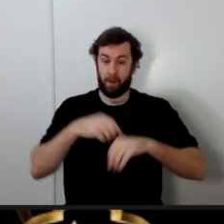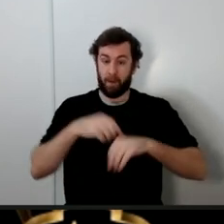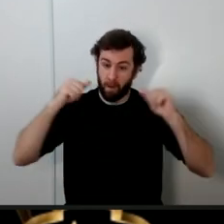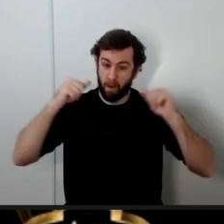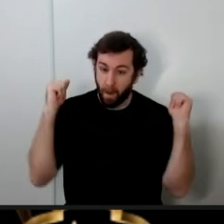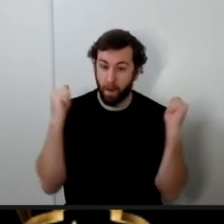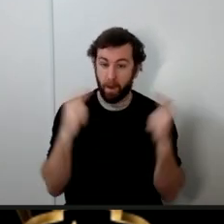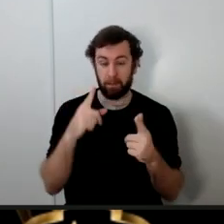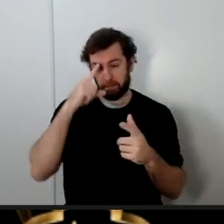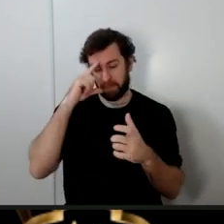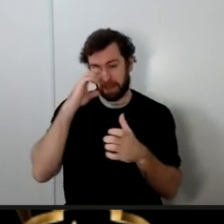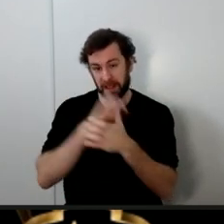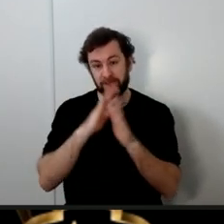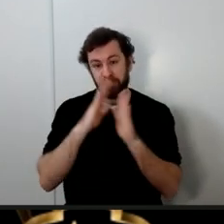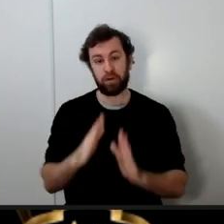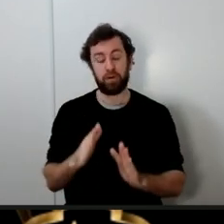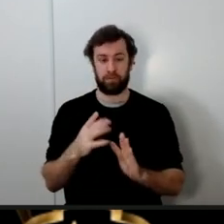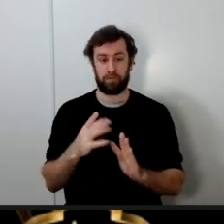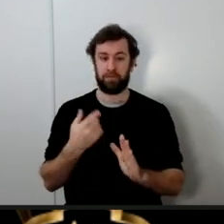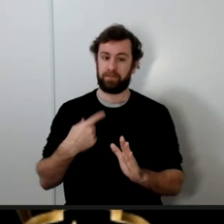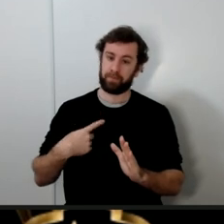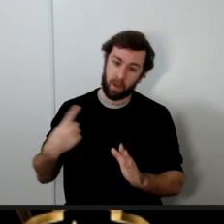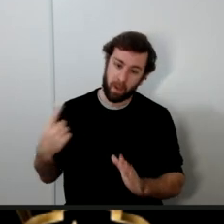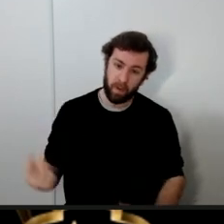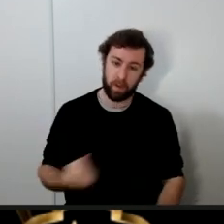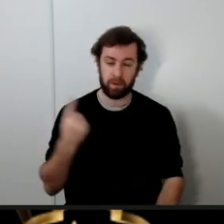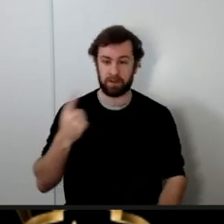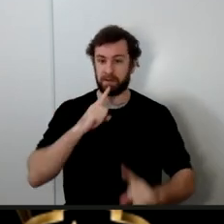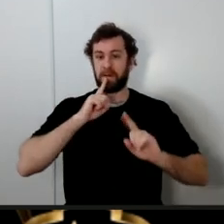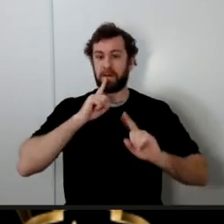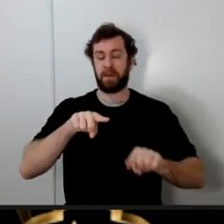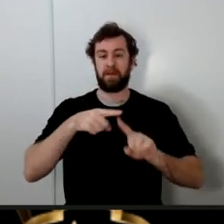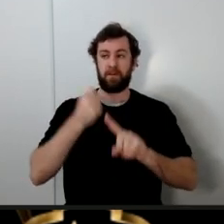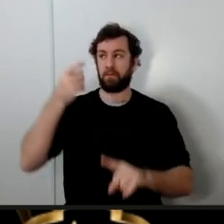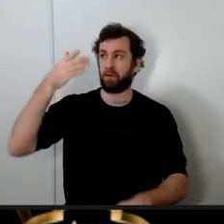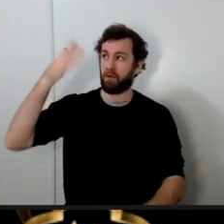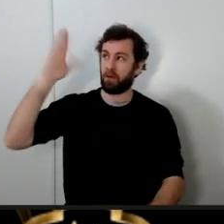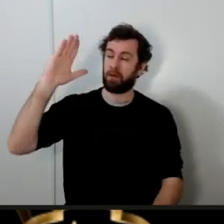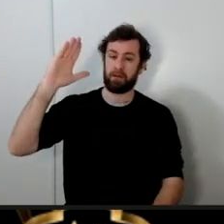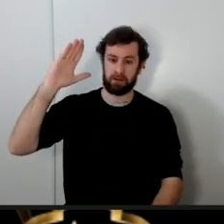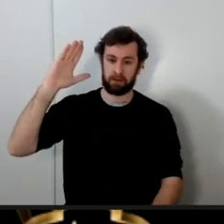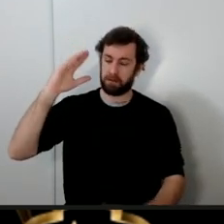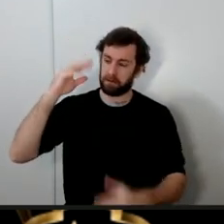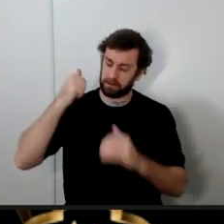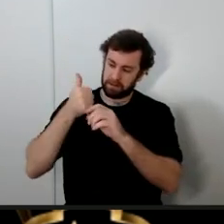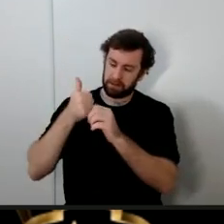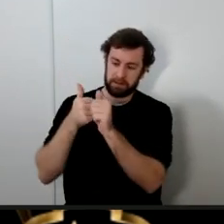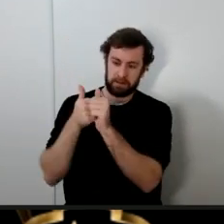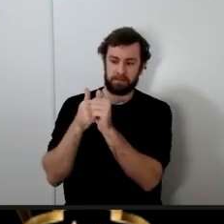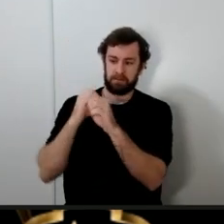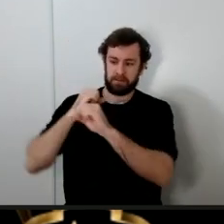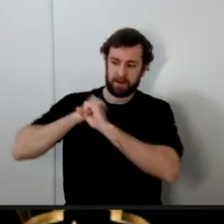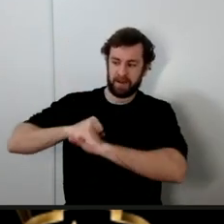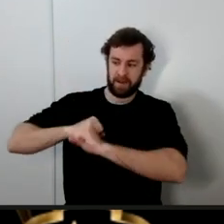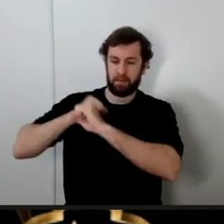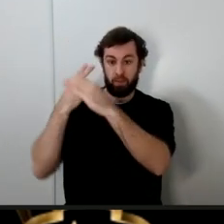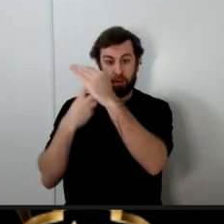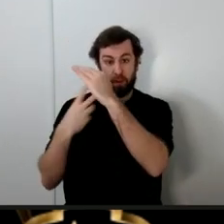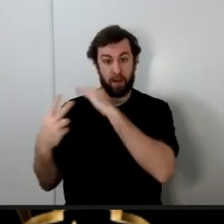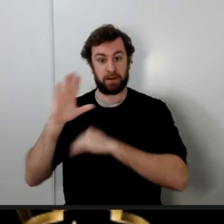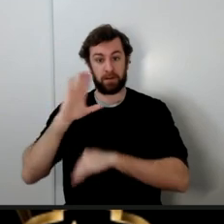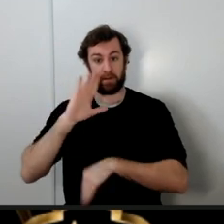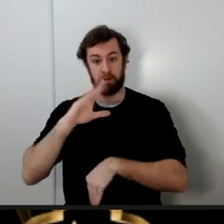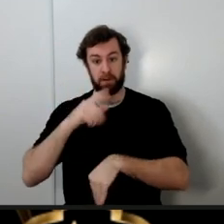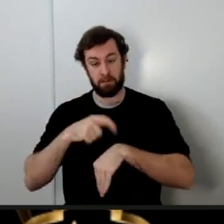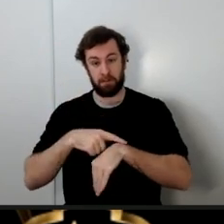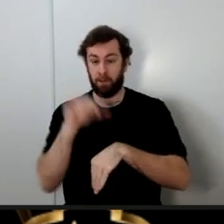believer is always commanded by God to defend the Prophet of your time and the Imam of your time didn't